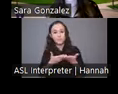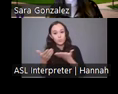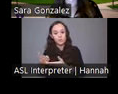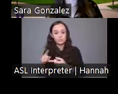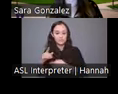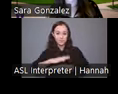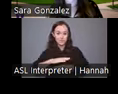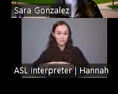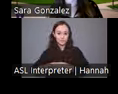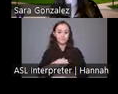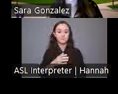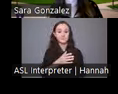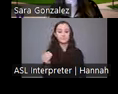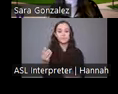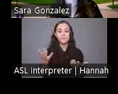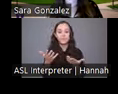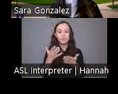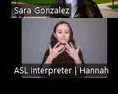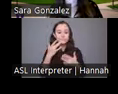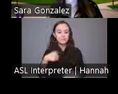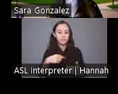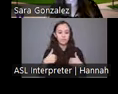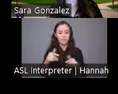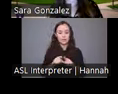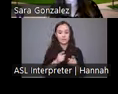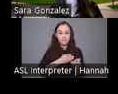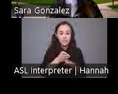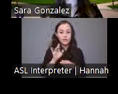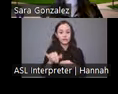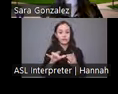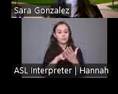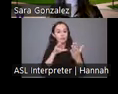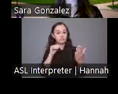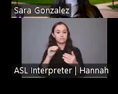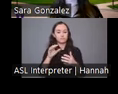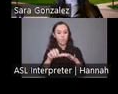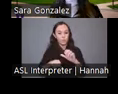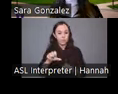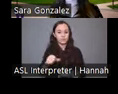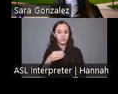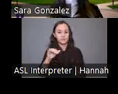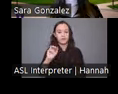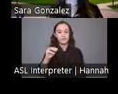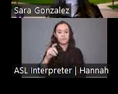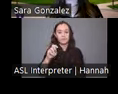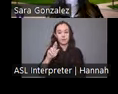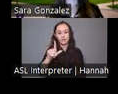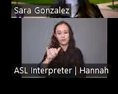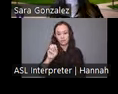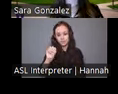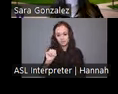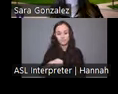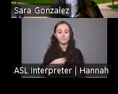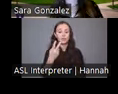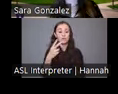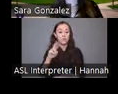synonymous with colonialism and imperialism. Craig Chipola and James Quinn refer to this as the collaborative